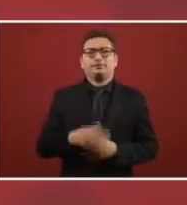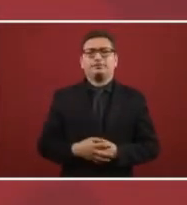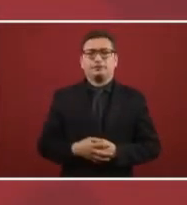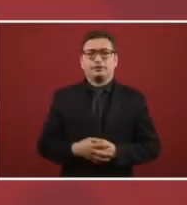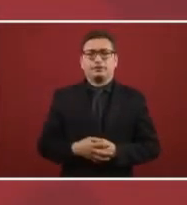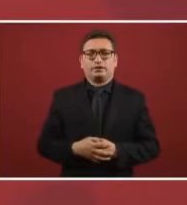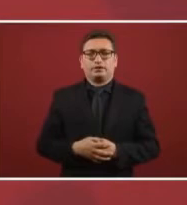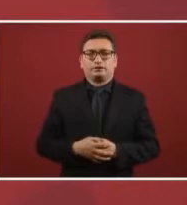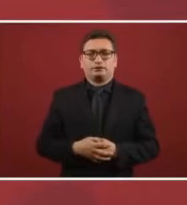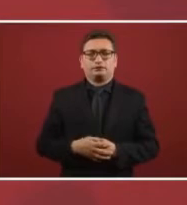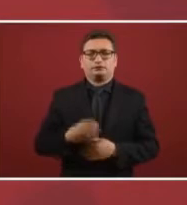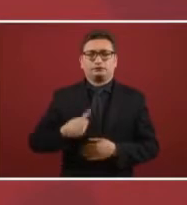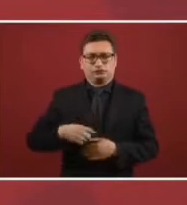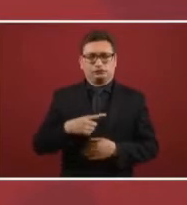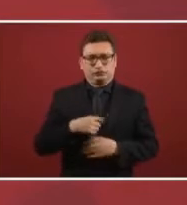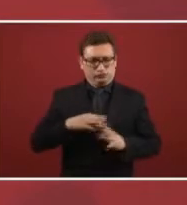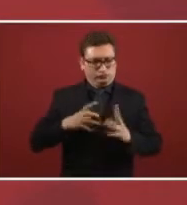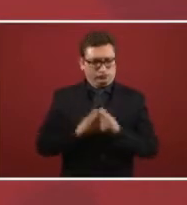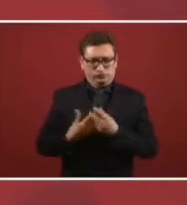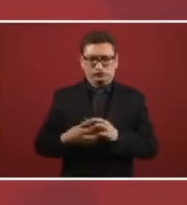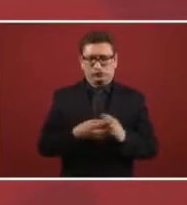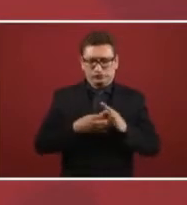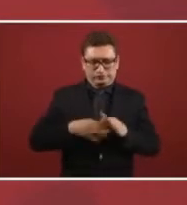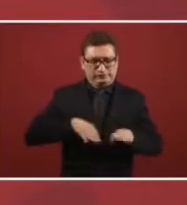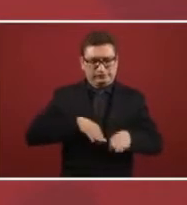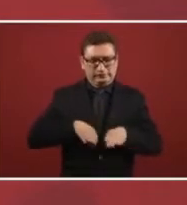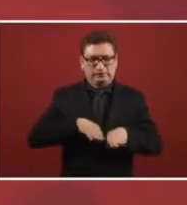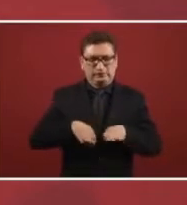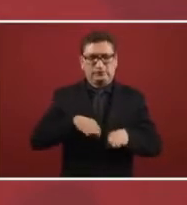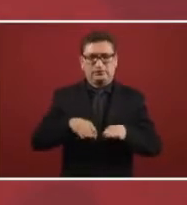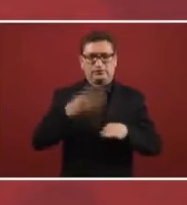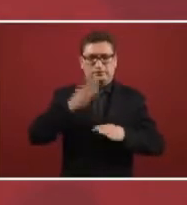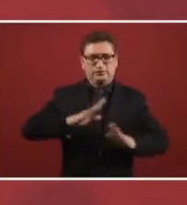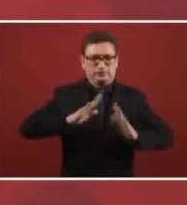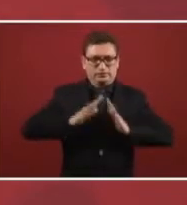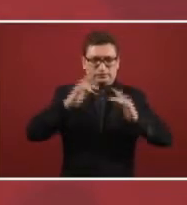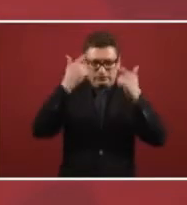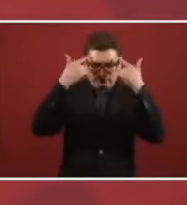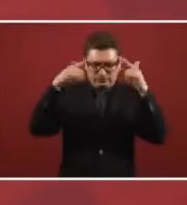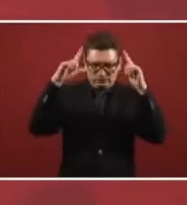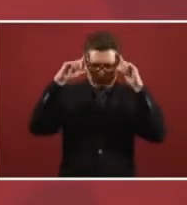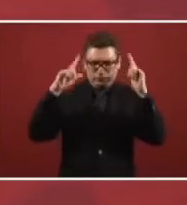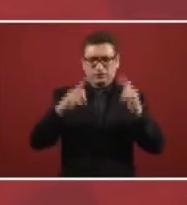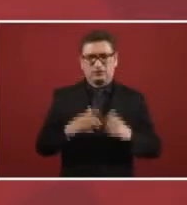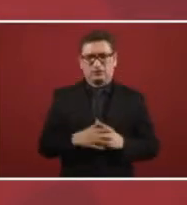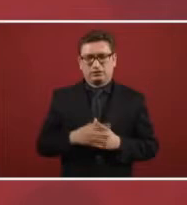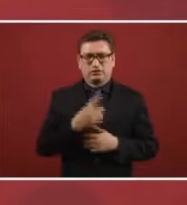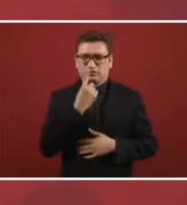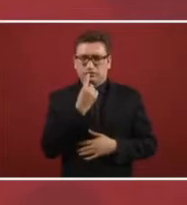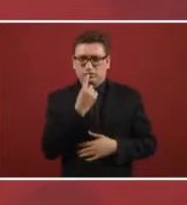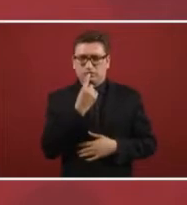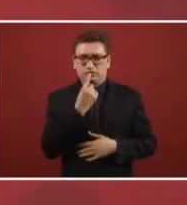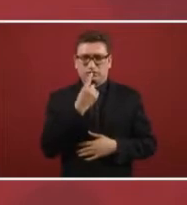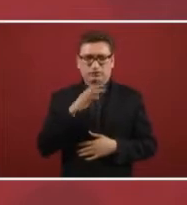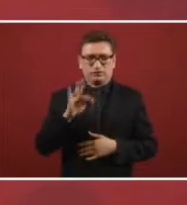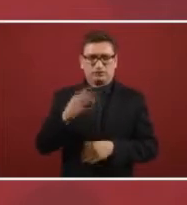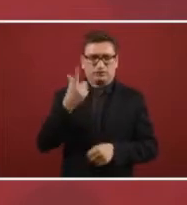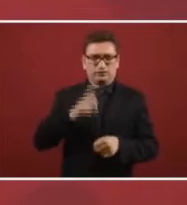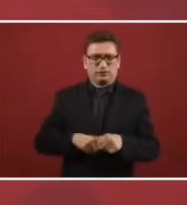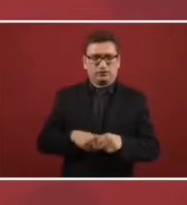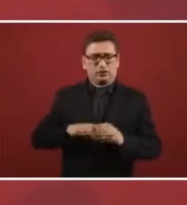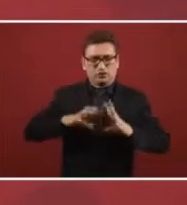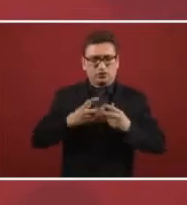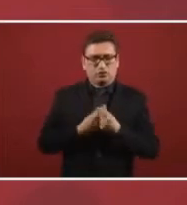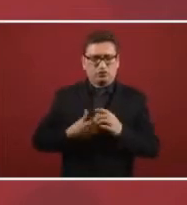we are working in a coordinated manner, the army, marines, police,